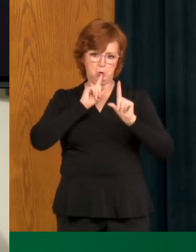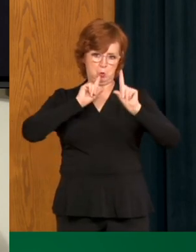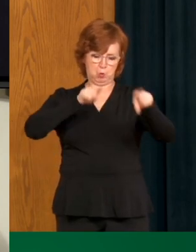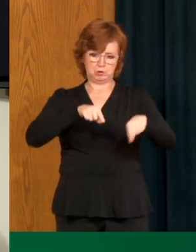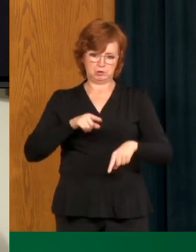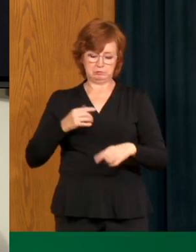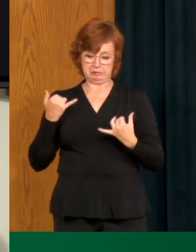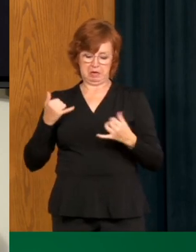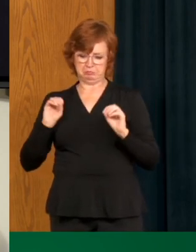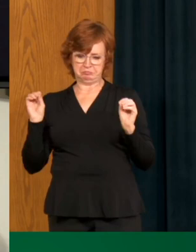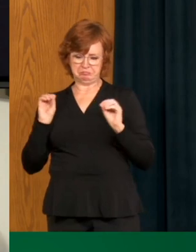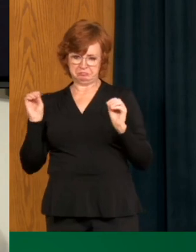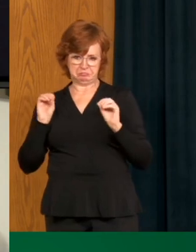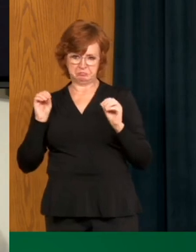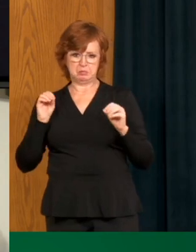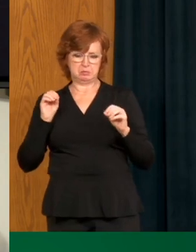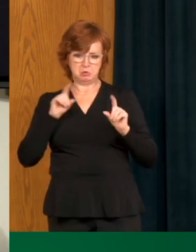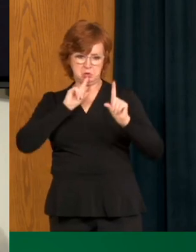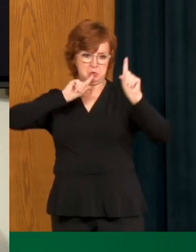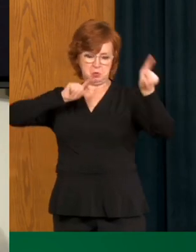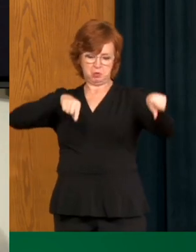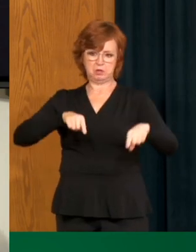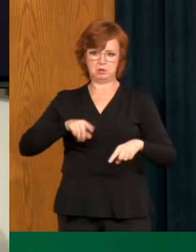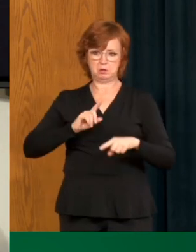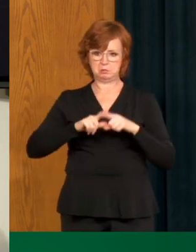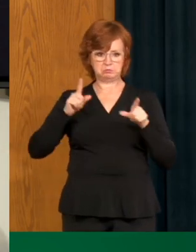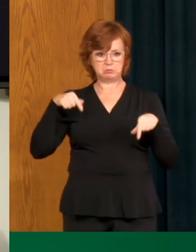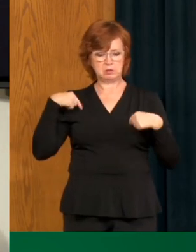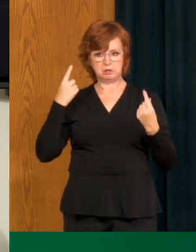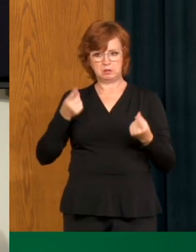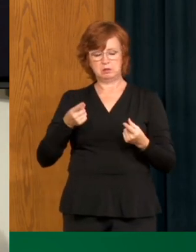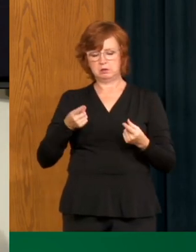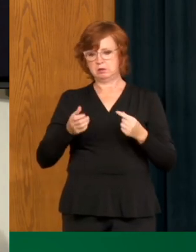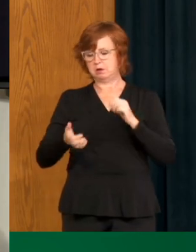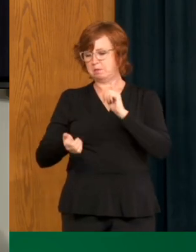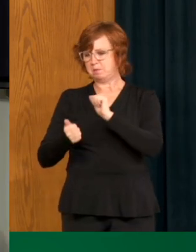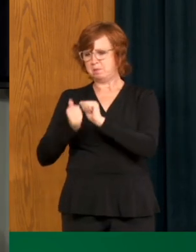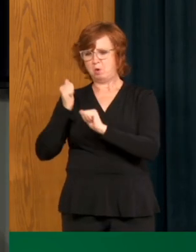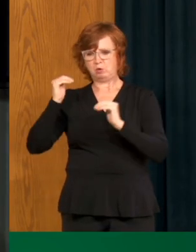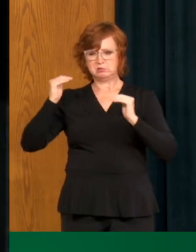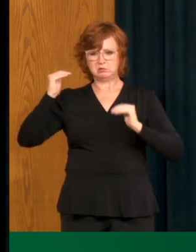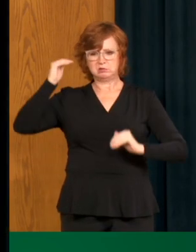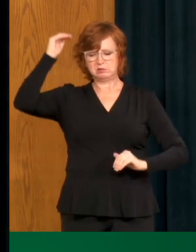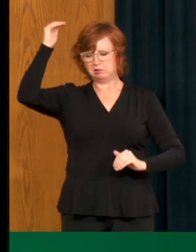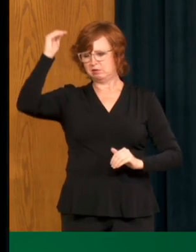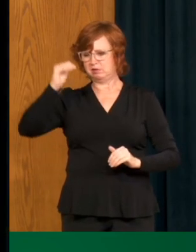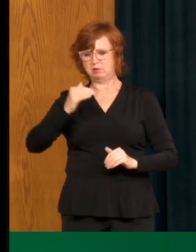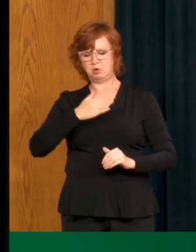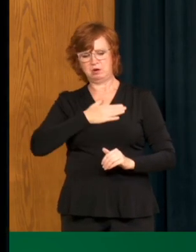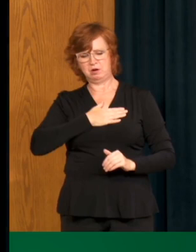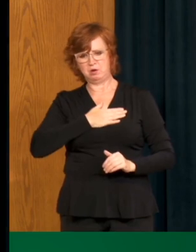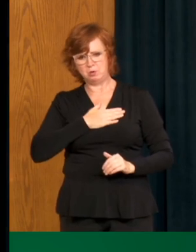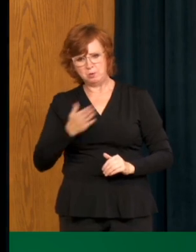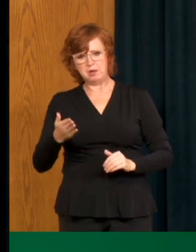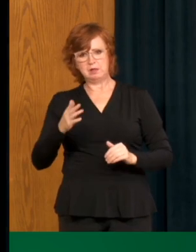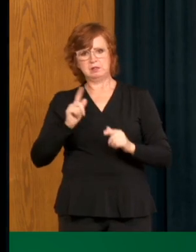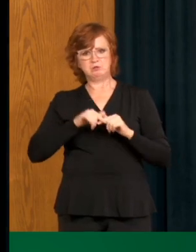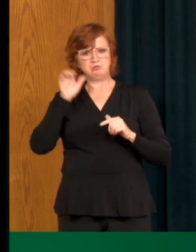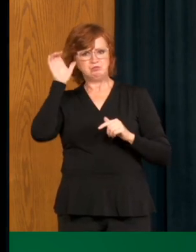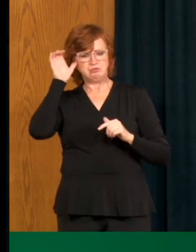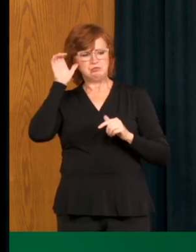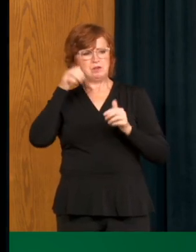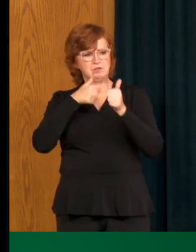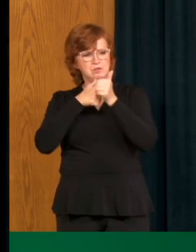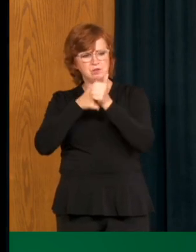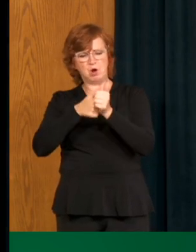more, uh, collaboration than we have not had, in, in our engagement with, uh, not only Hutter 8 communities, but any community here in the province. And